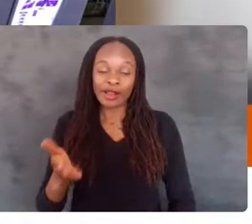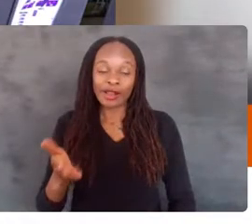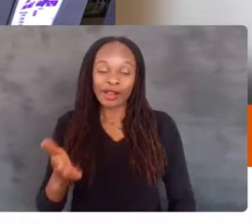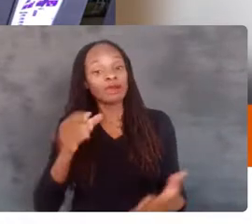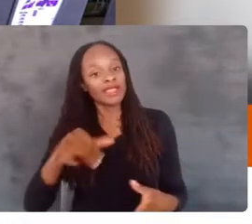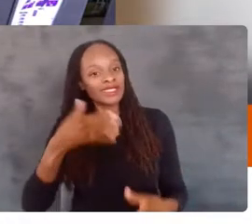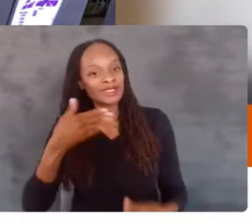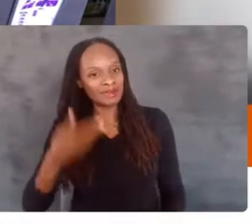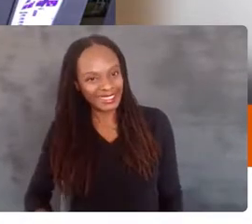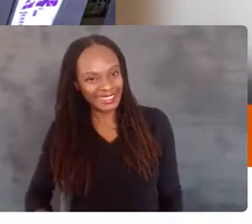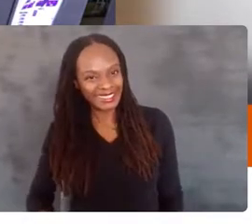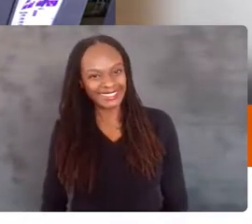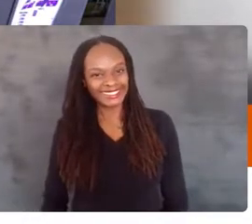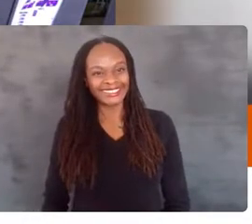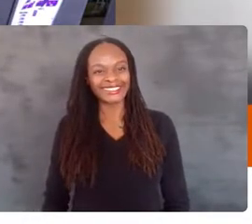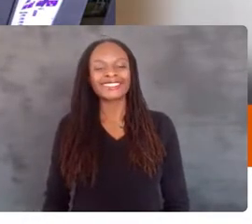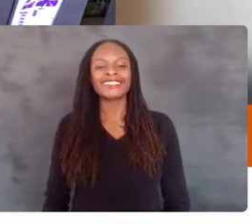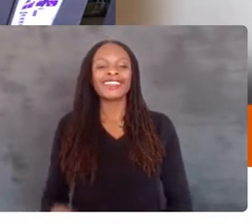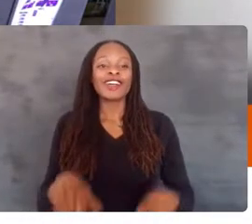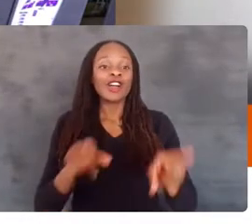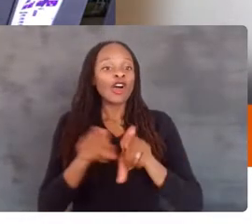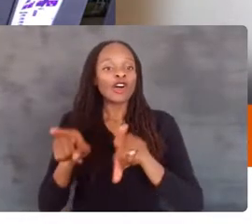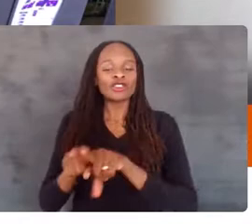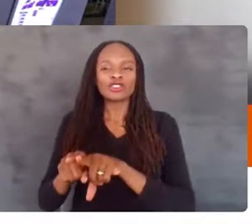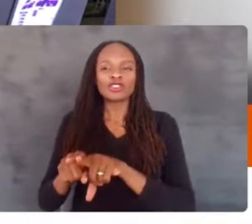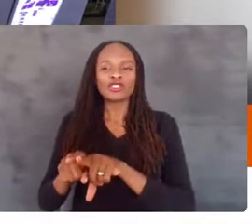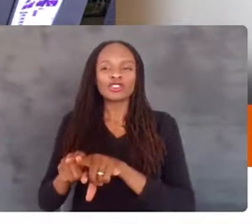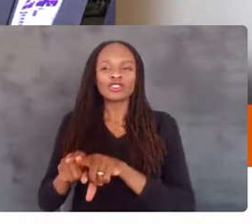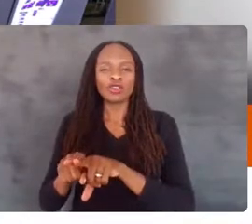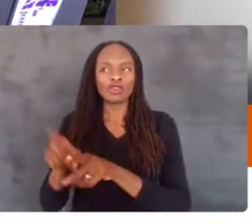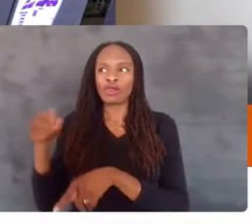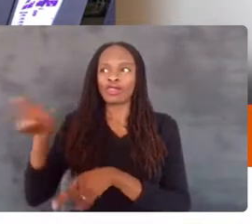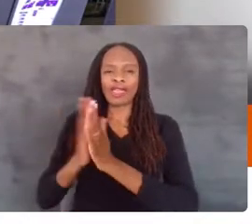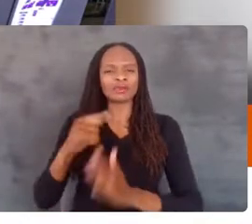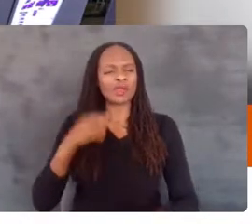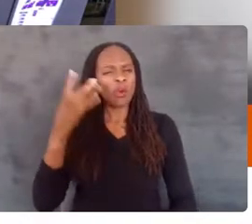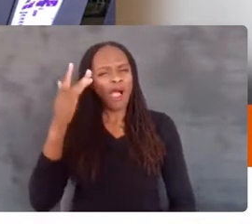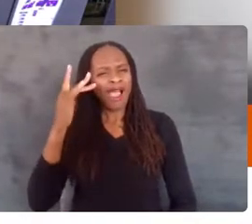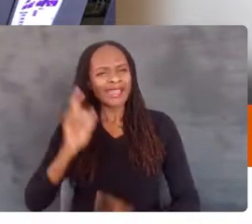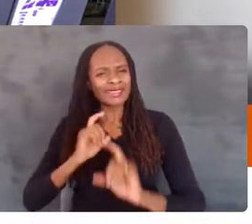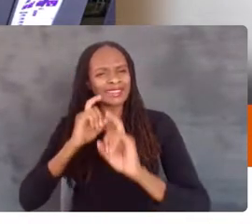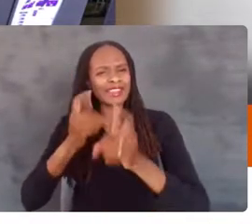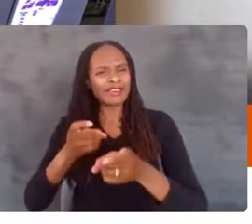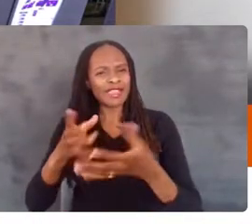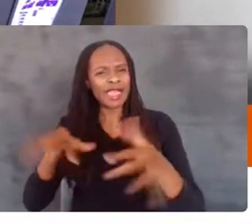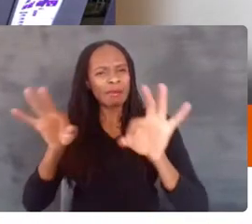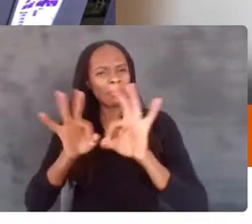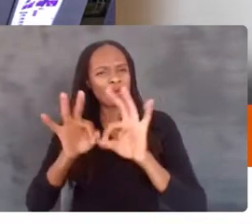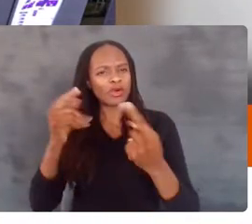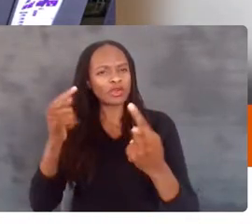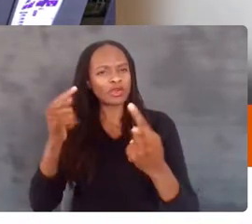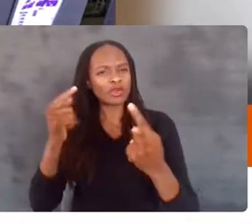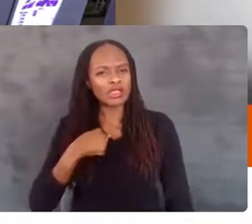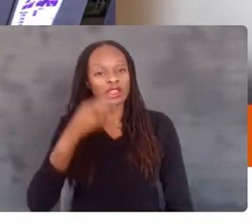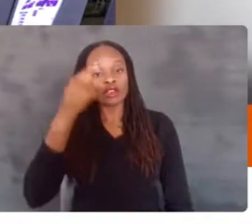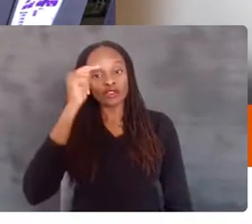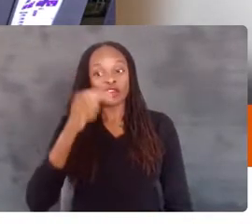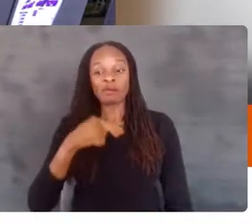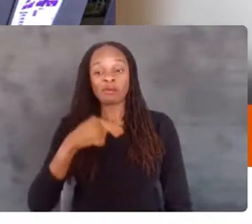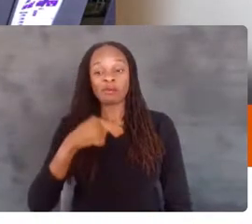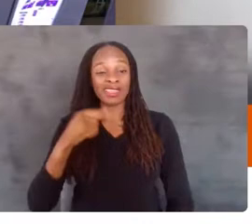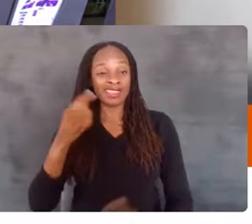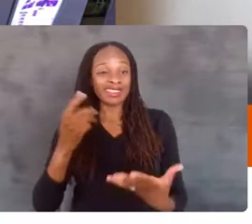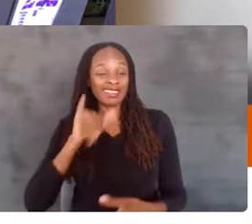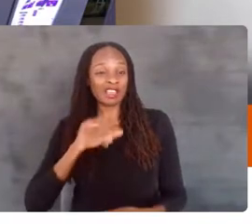And I was also asked, why is giving important to me? And for me, it's really a measure of